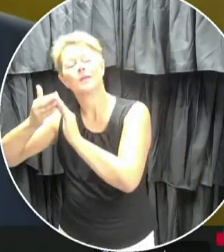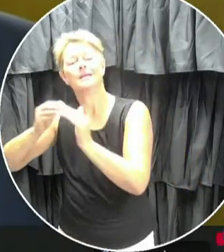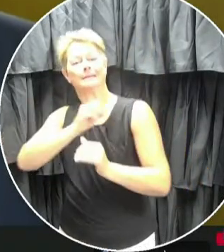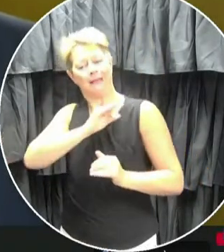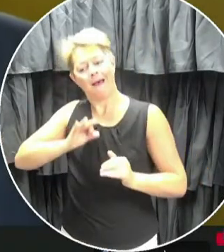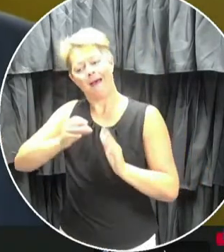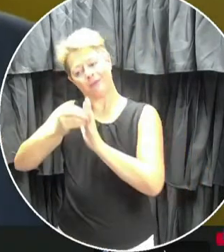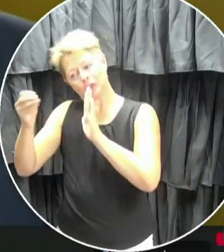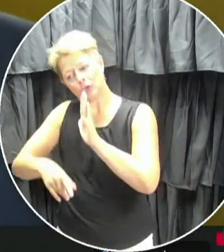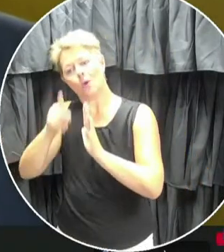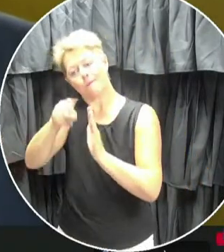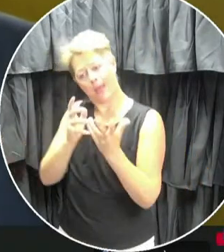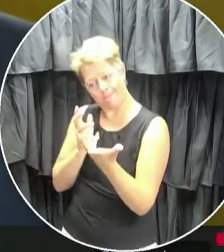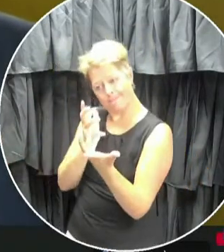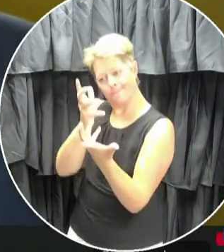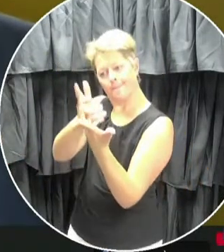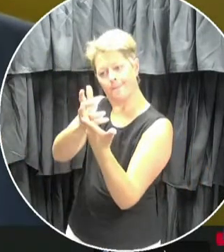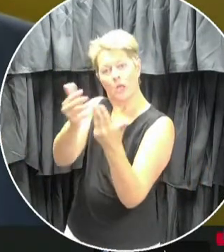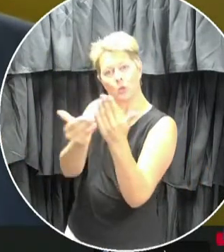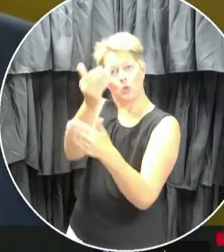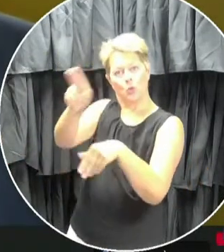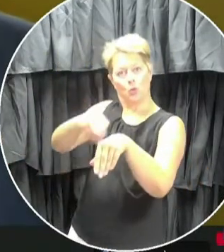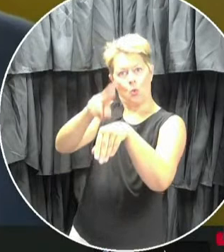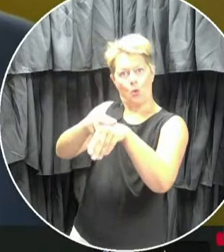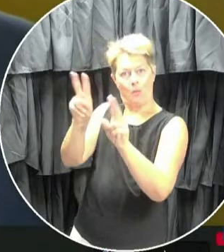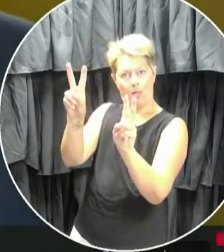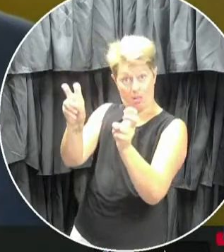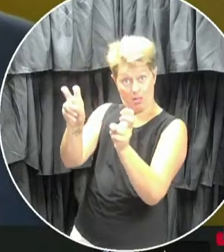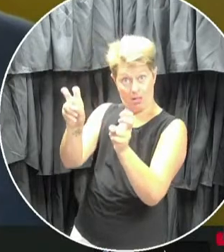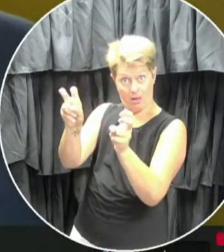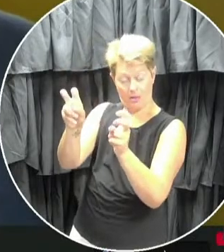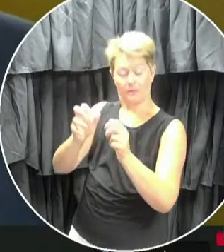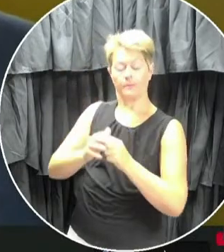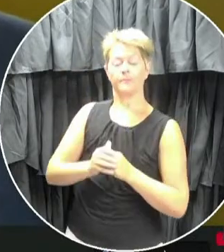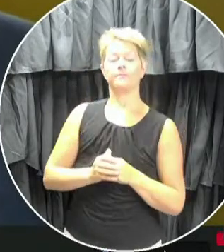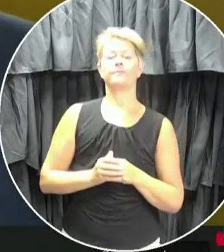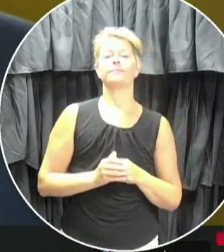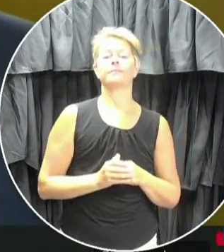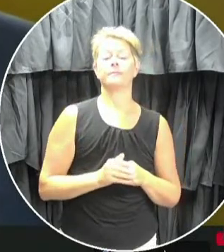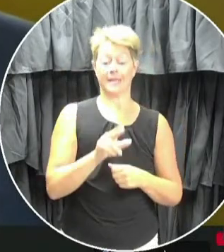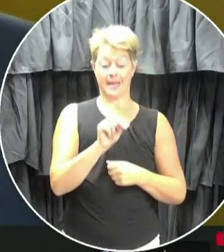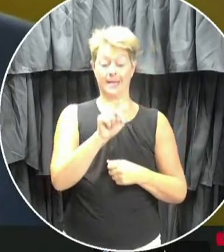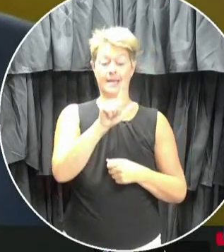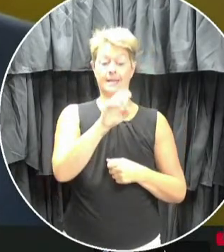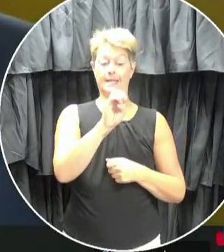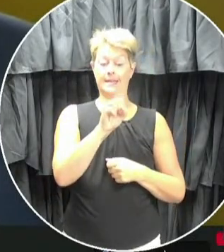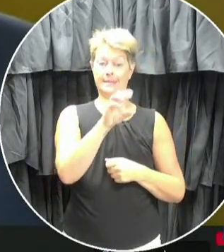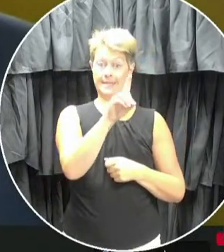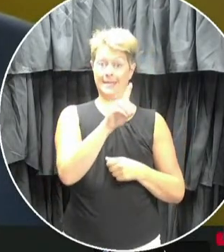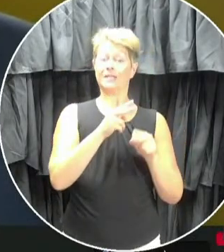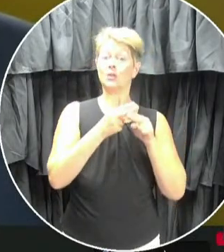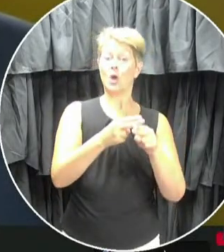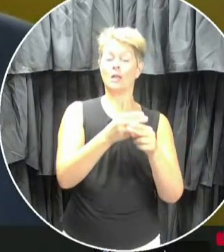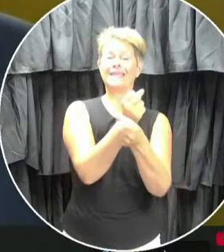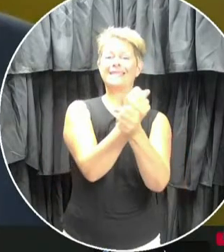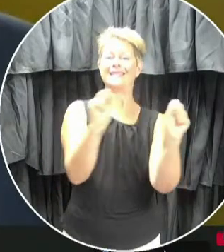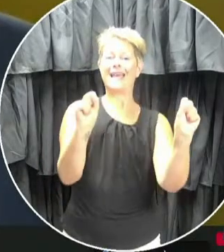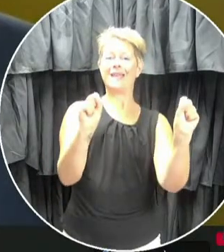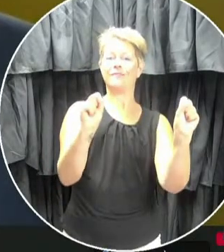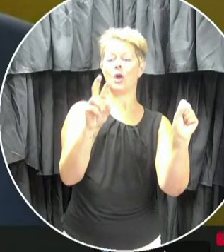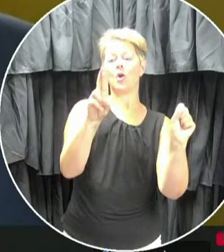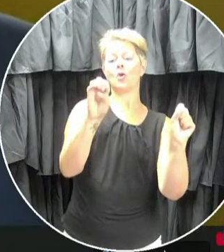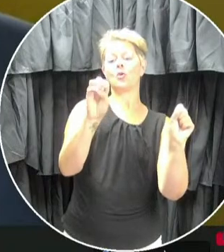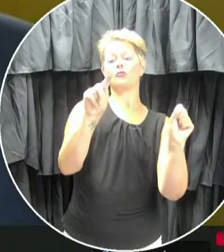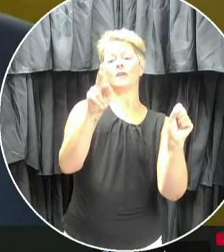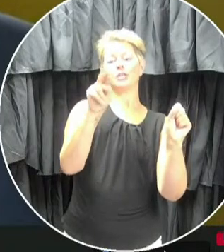adapt to, I guess you could call it a new normal. The district plan is entitled a safe return to school. And